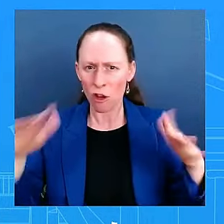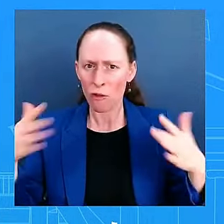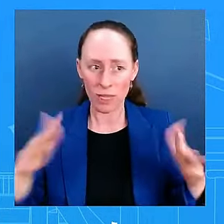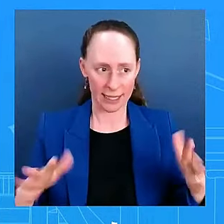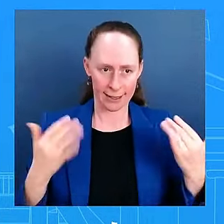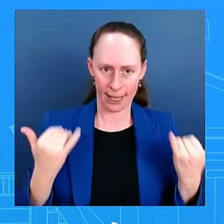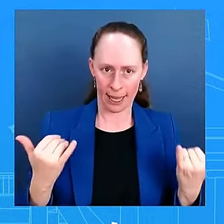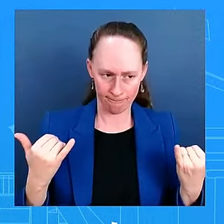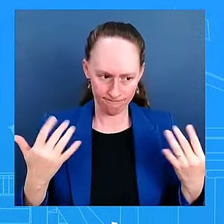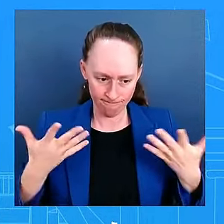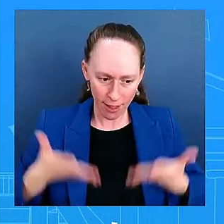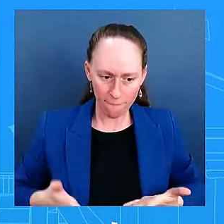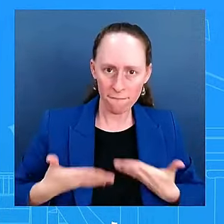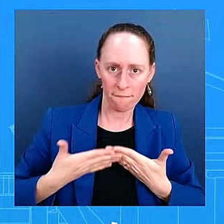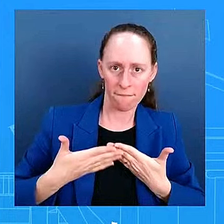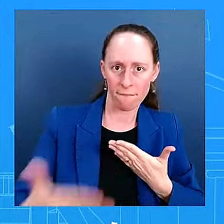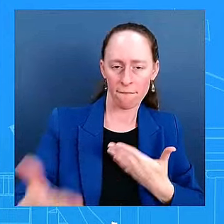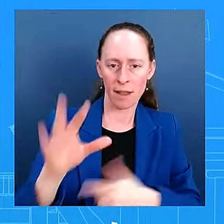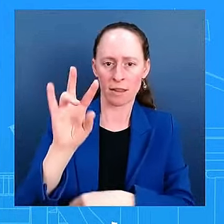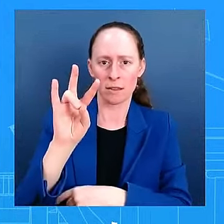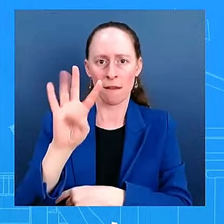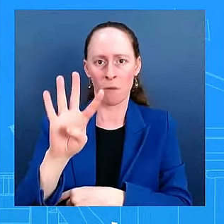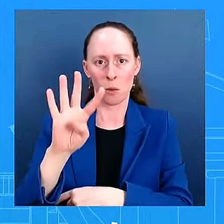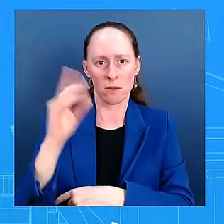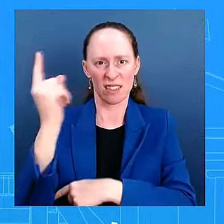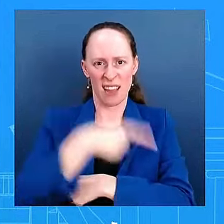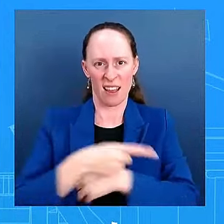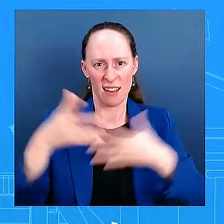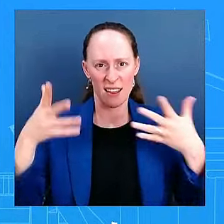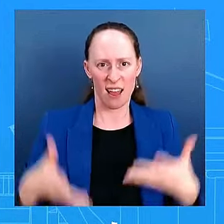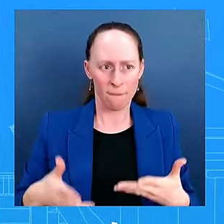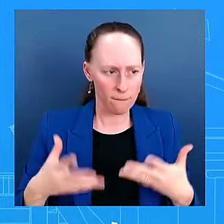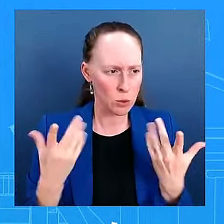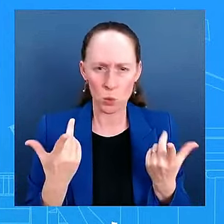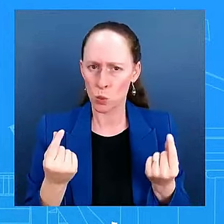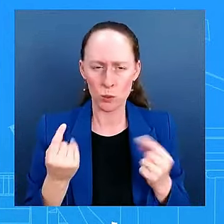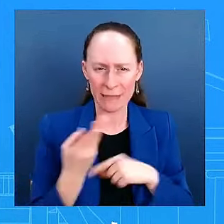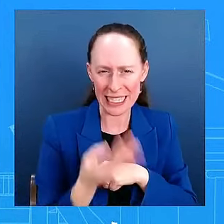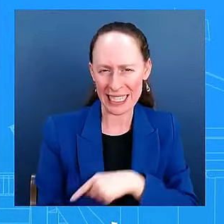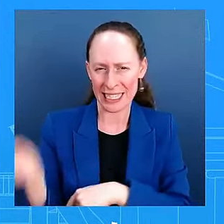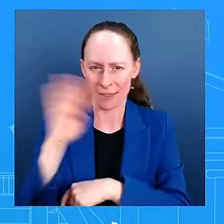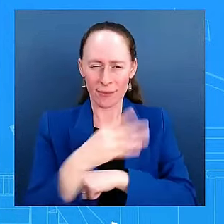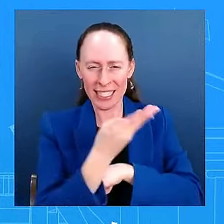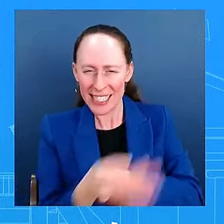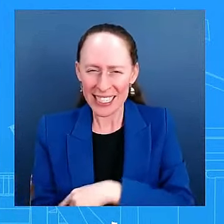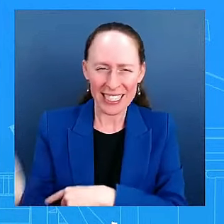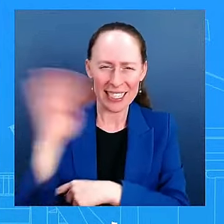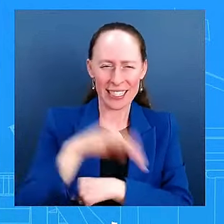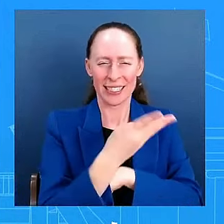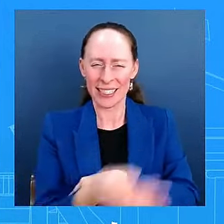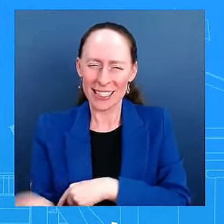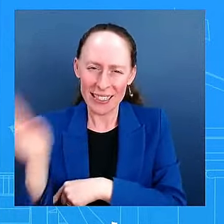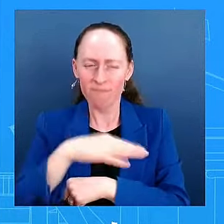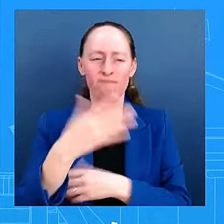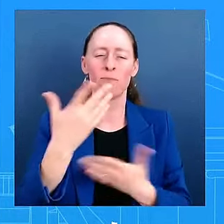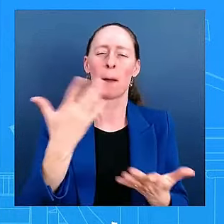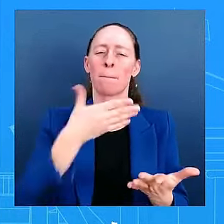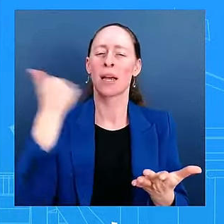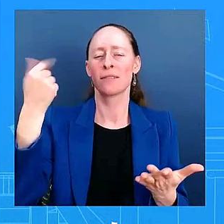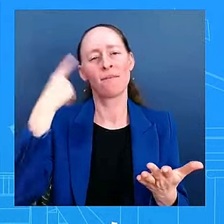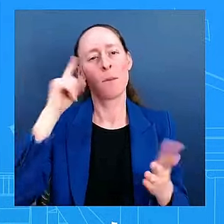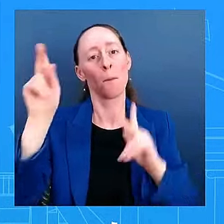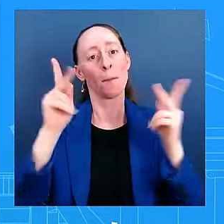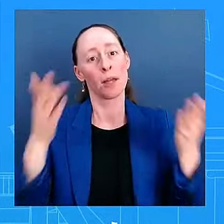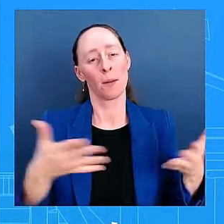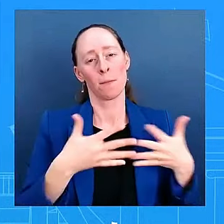And they are going to make every day count on behalf of the American people, regardless, regardless of who voted